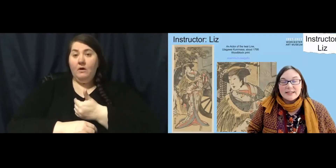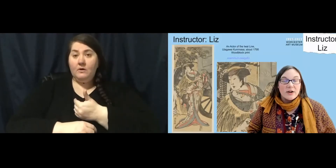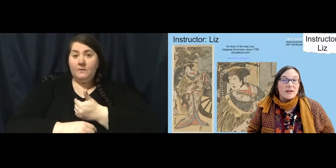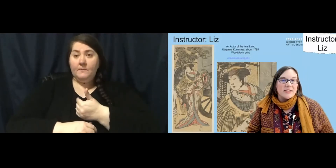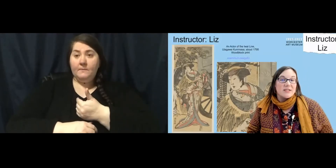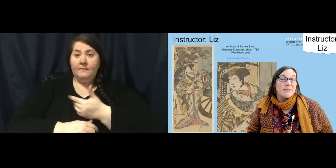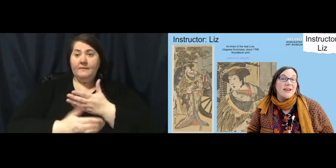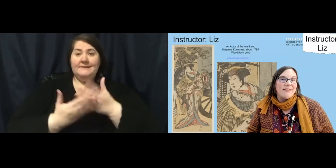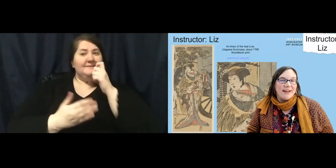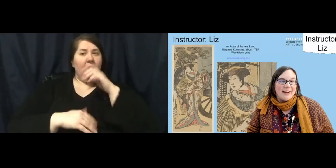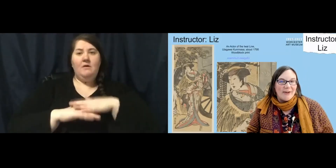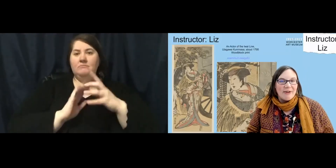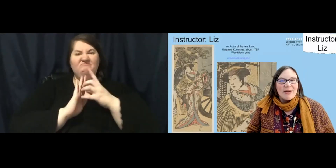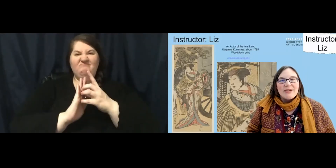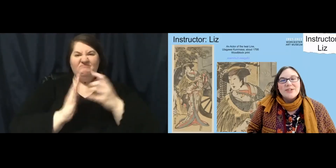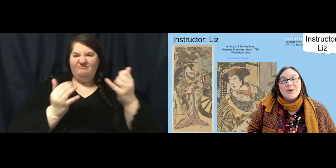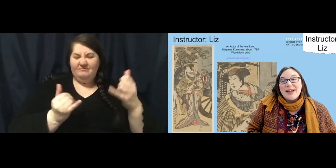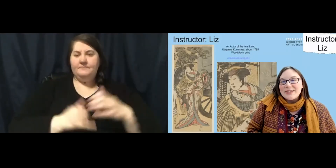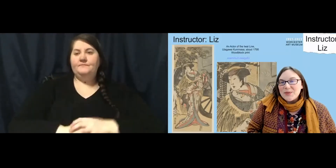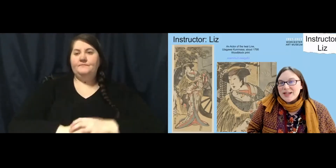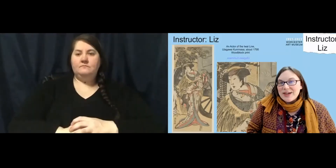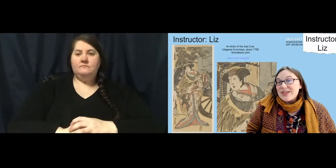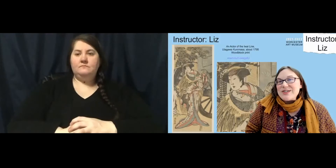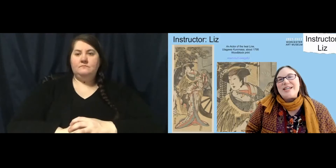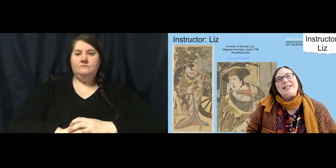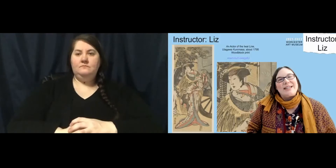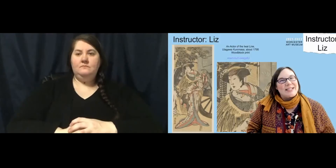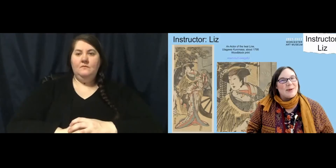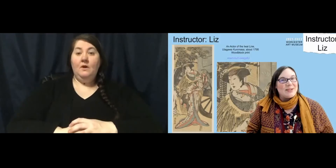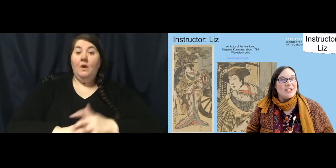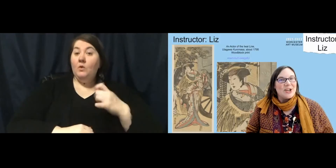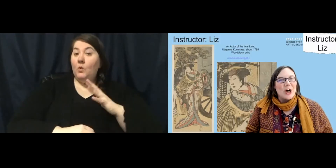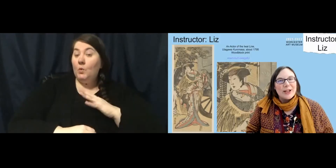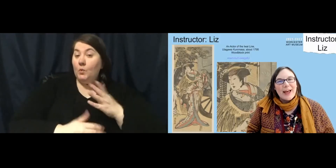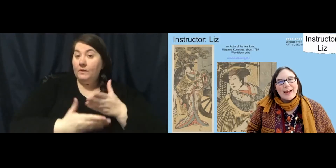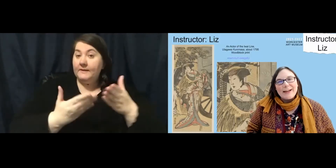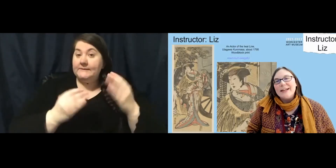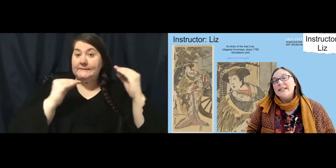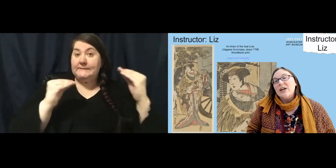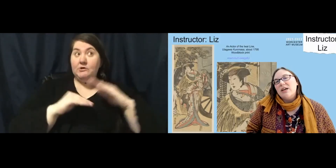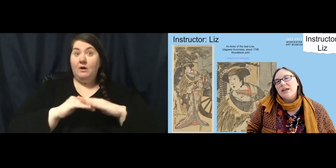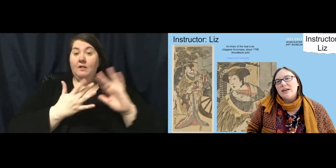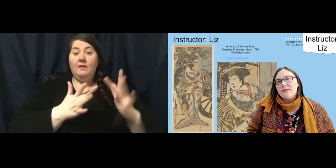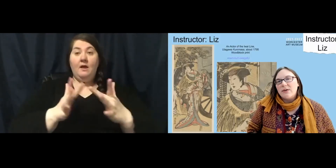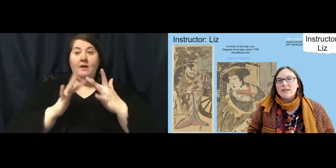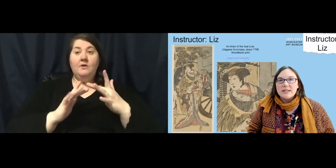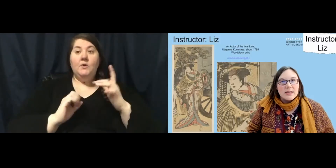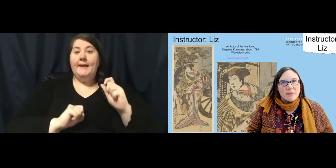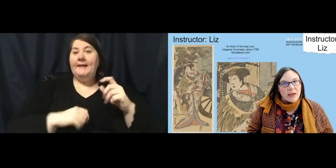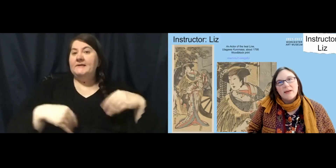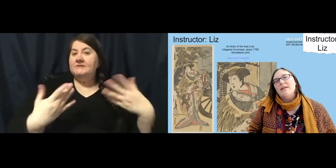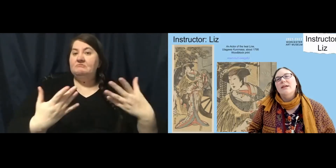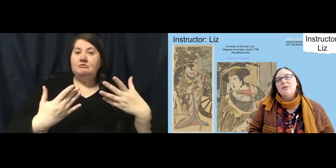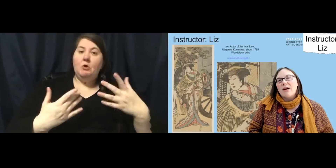that isn't on display right now. So that's one of the other neat things about teaching online. It's like we can give you a